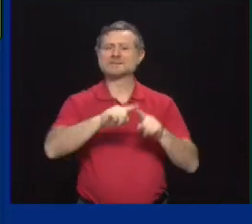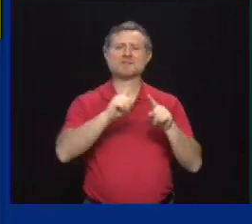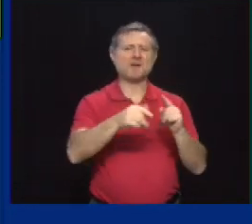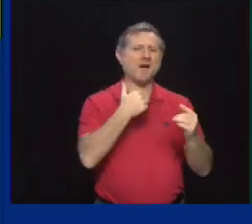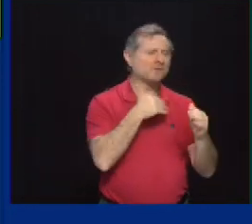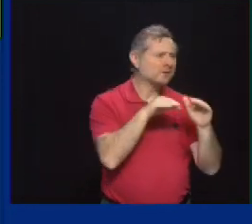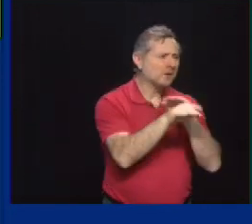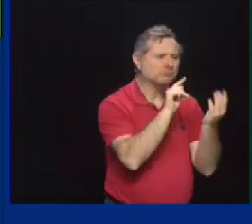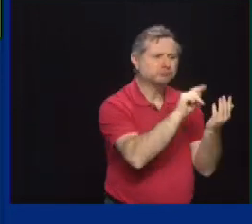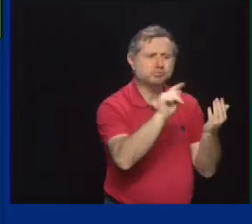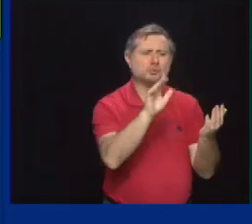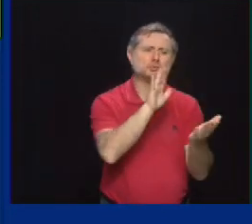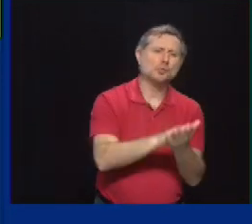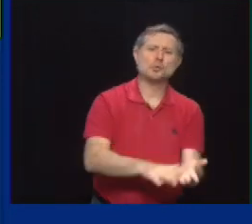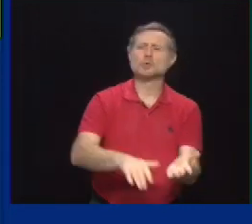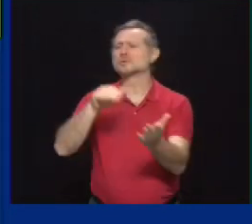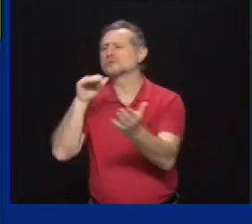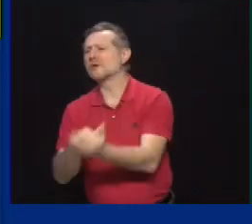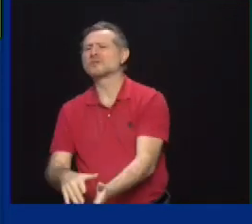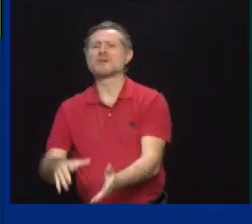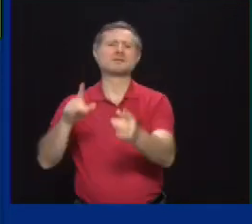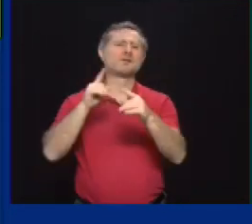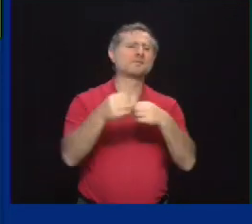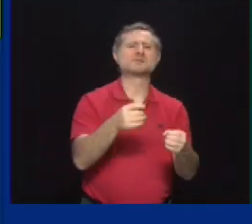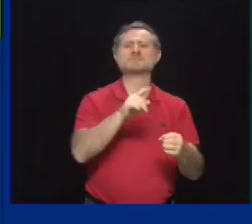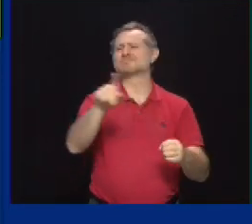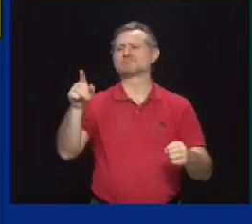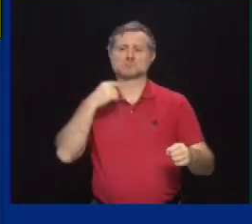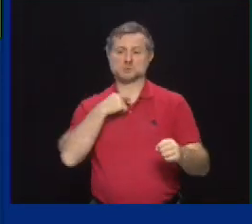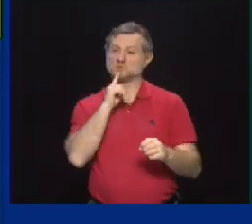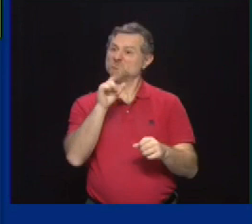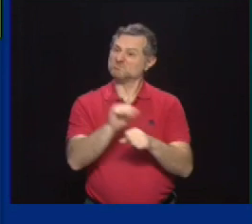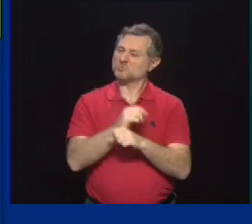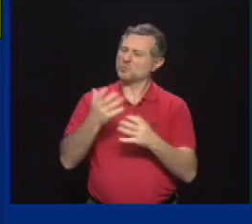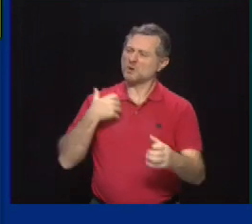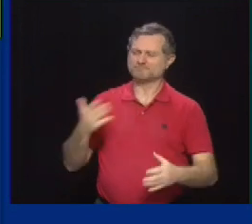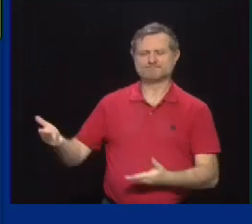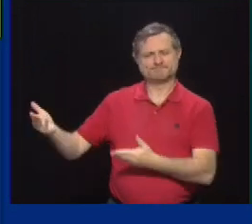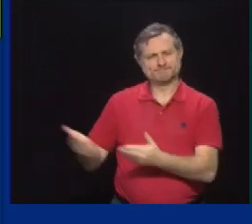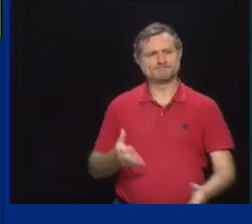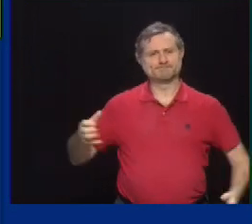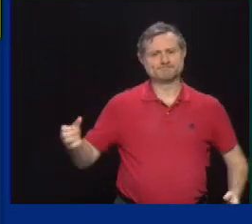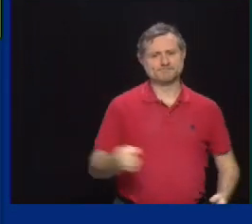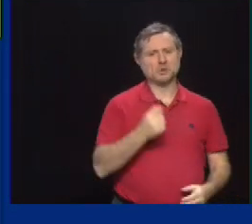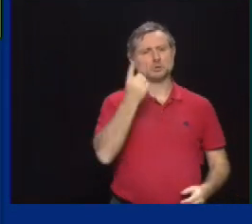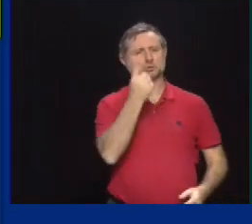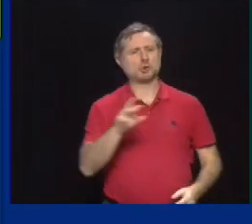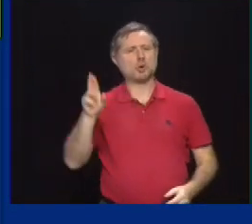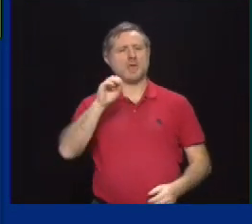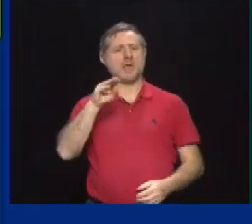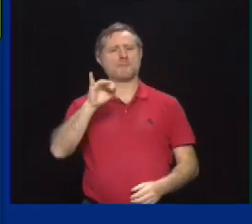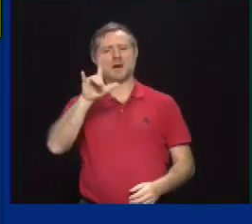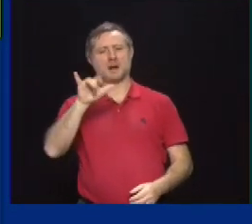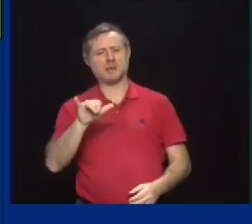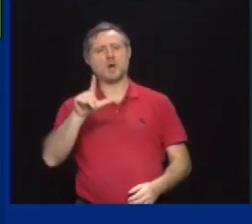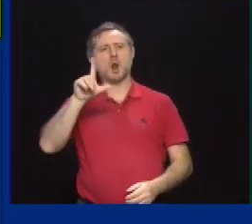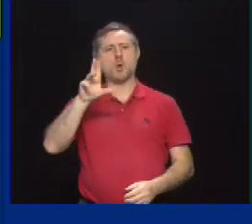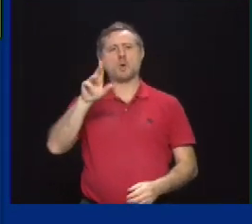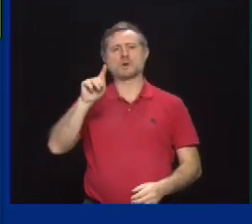pediatrician's office. And I wanted to dedicate a real expert to this, Dr. Emily Lutterlow. She is the New York State Director of